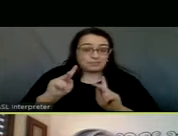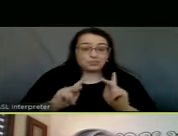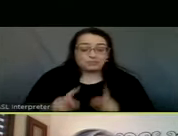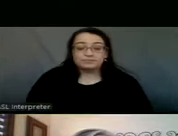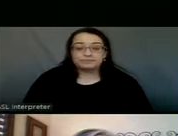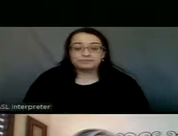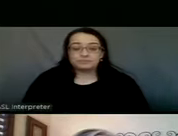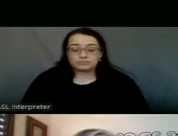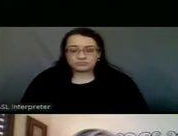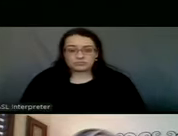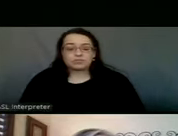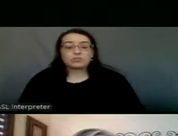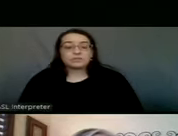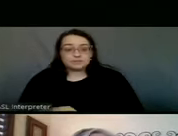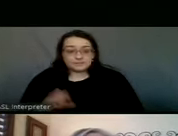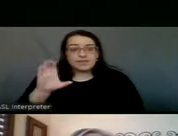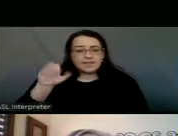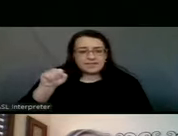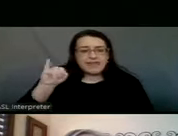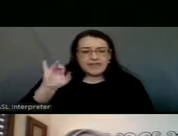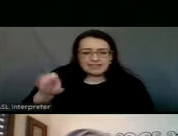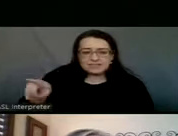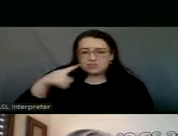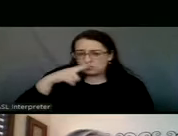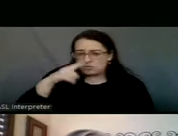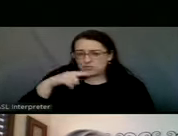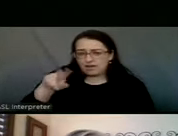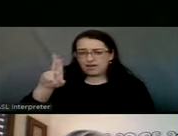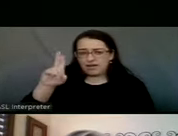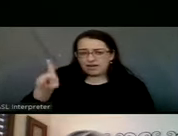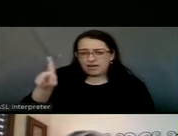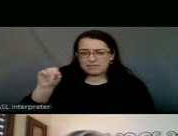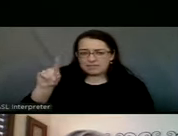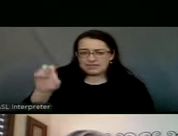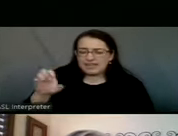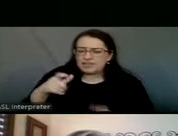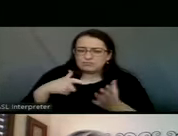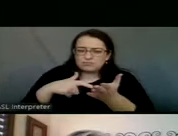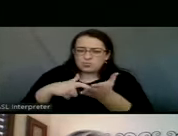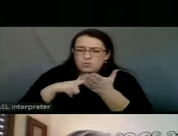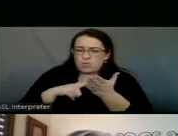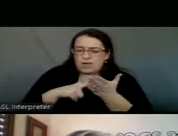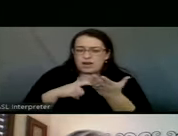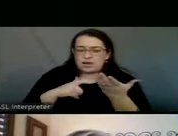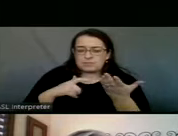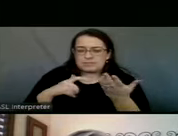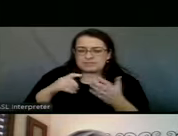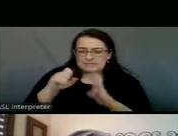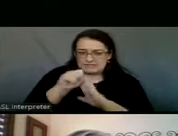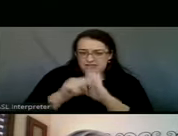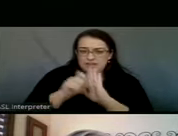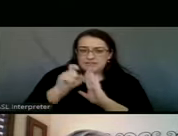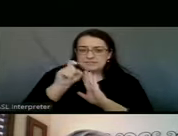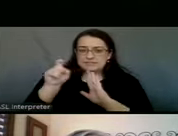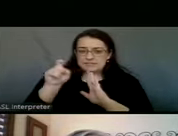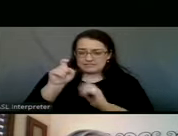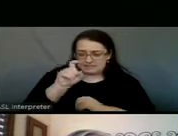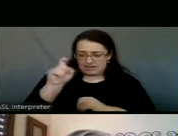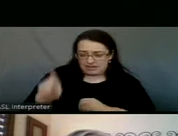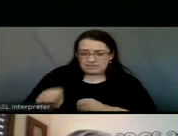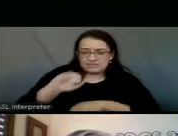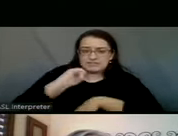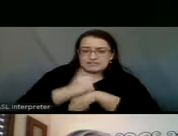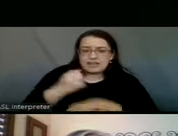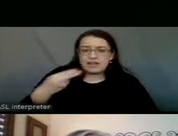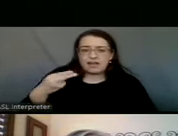And then Casey, would you just give us an update on what are the requirements? The state of Texas has chosen to set up a